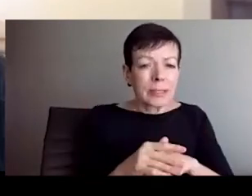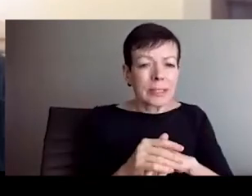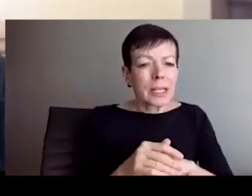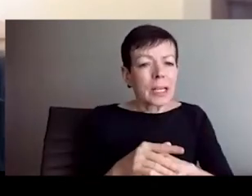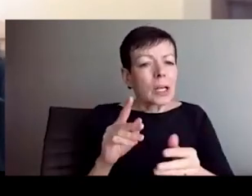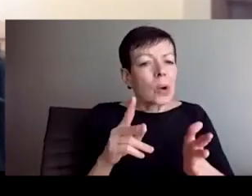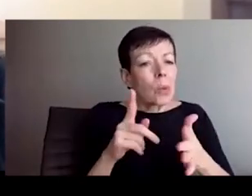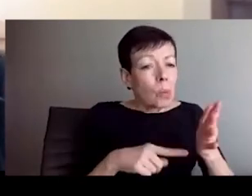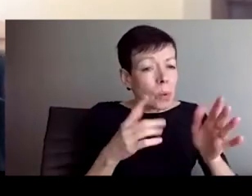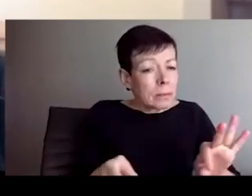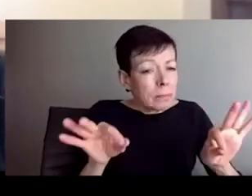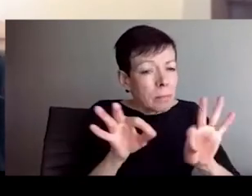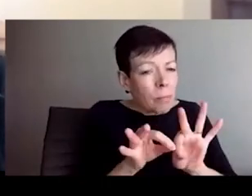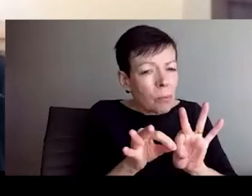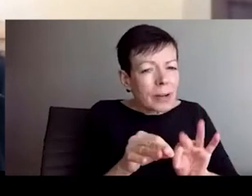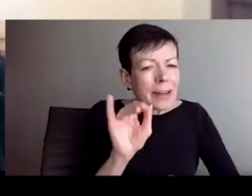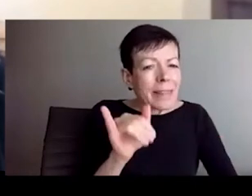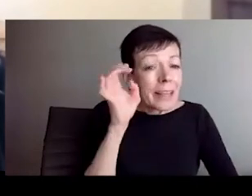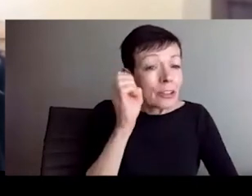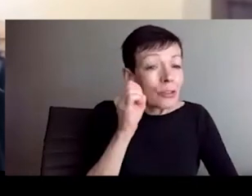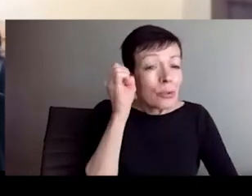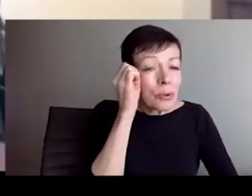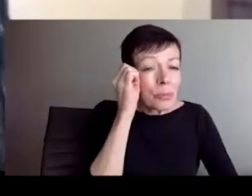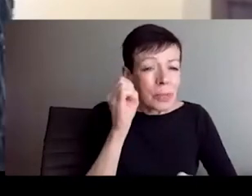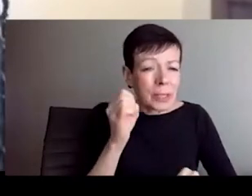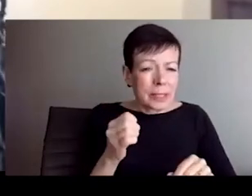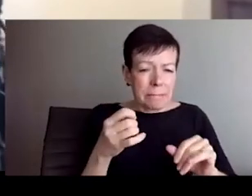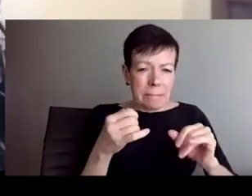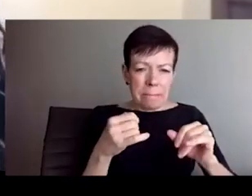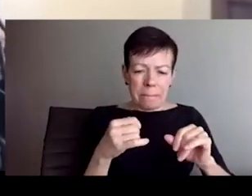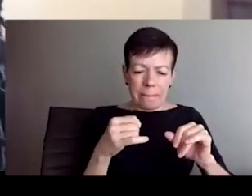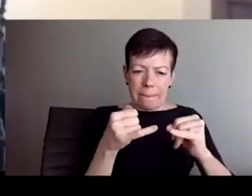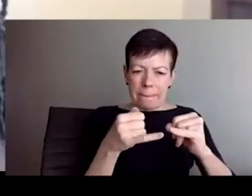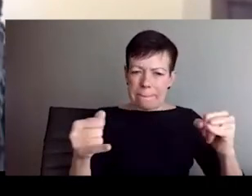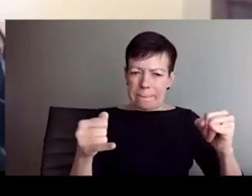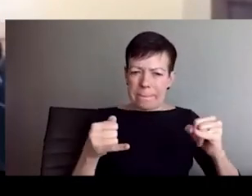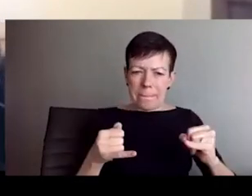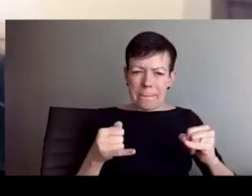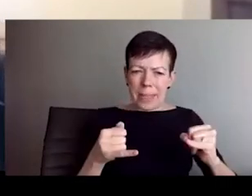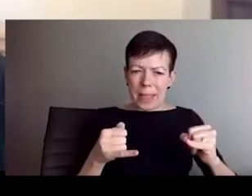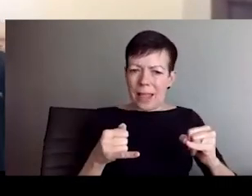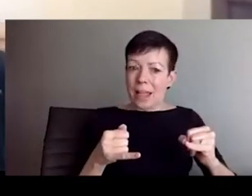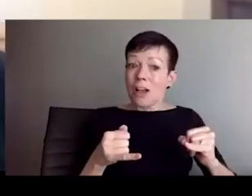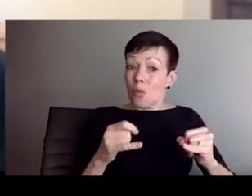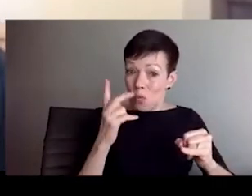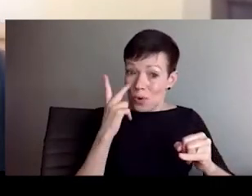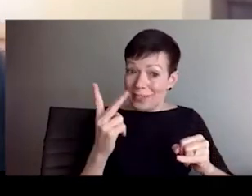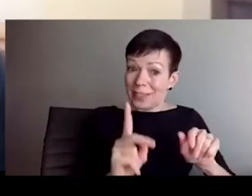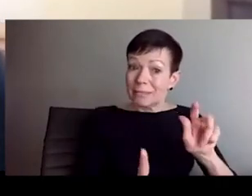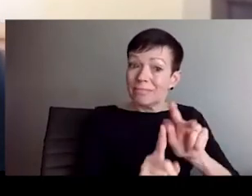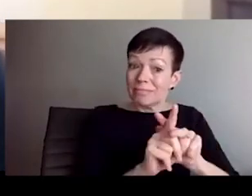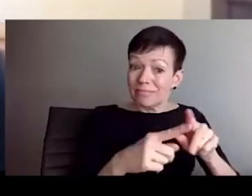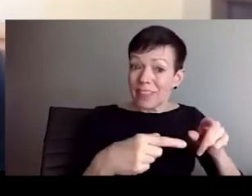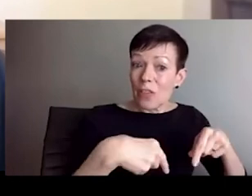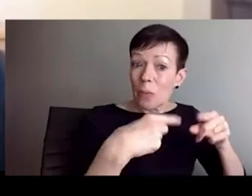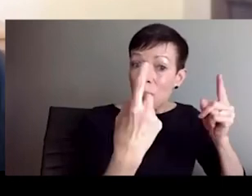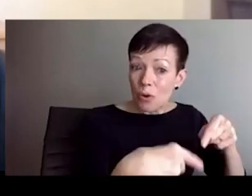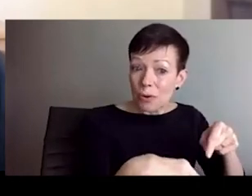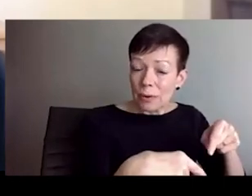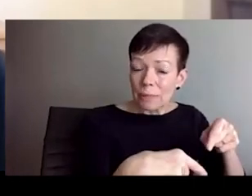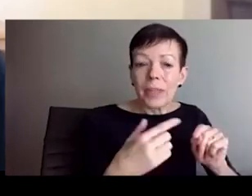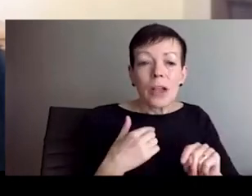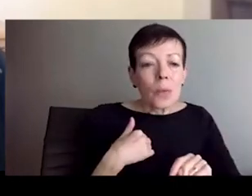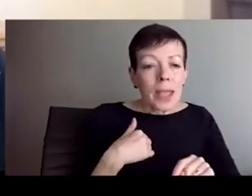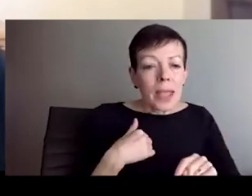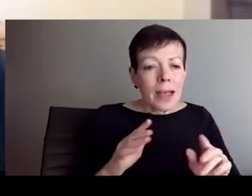for example, or those who are racialized as outside of whiteness. So a example would be Roma, right? In Albania, in the Albanian context,